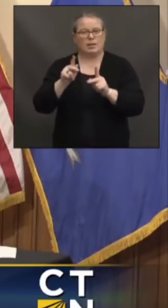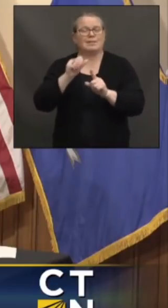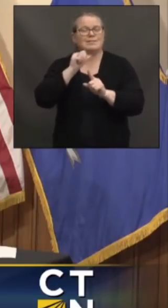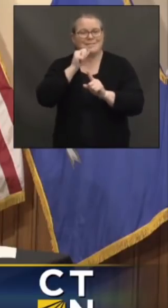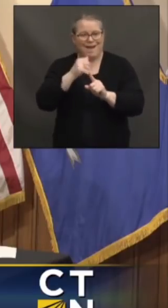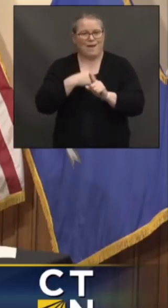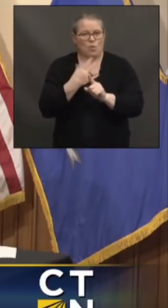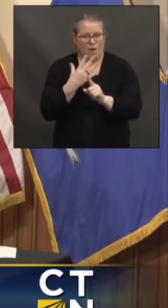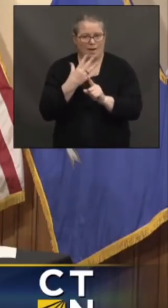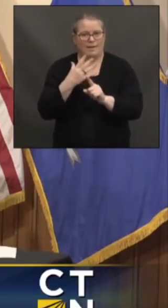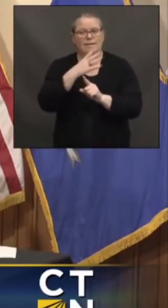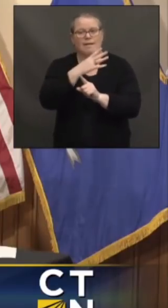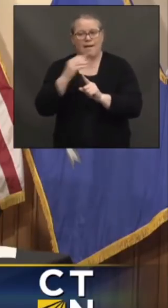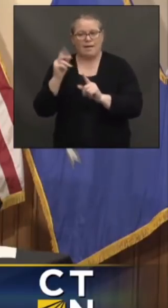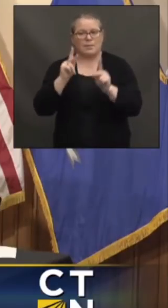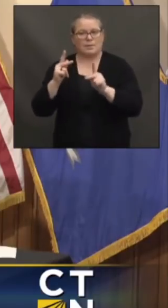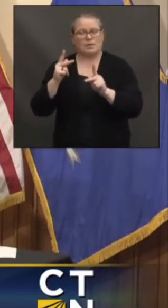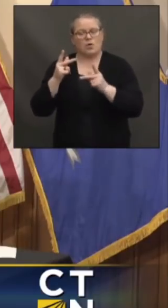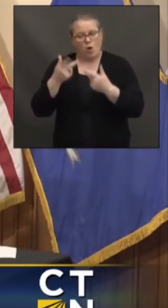complaint.